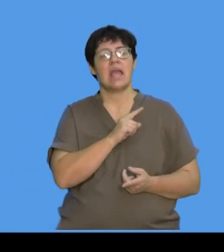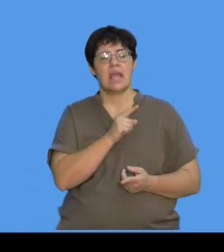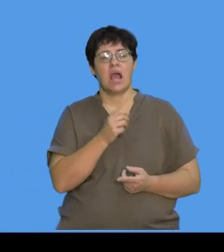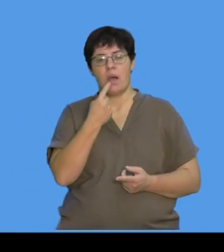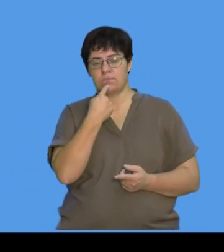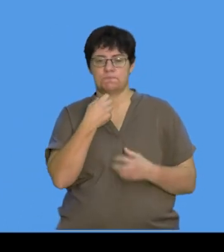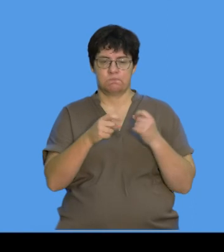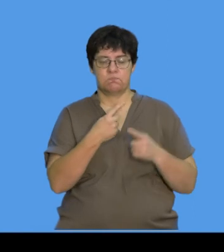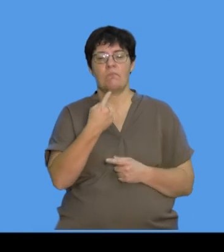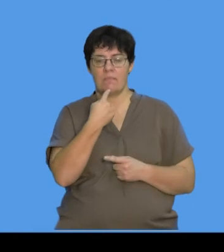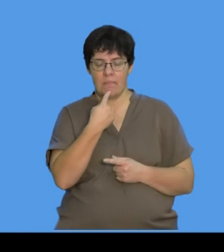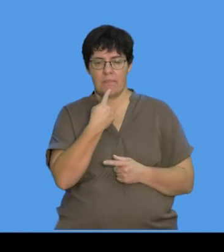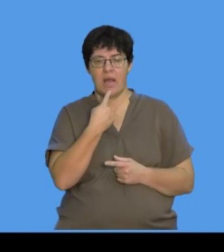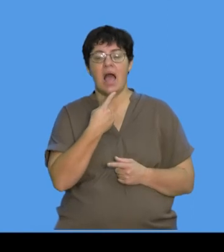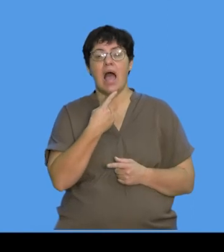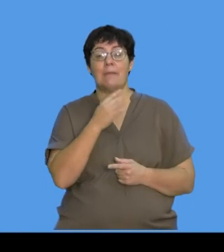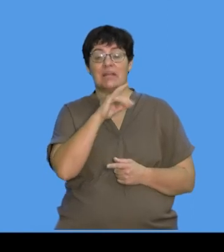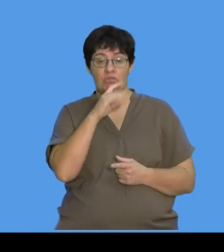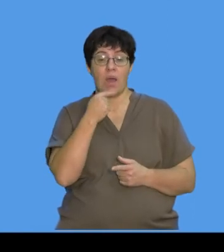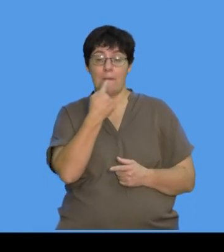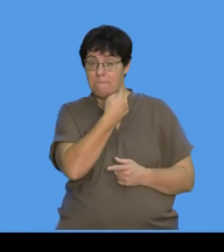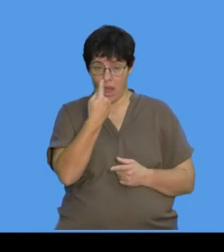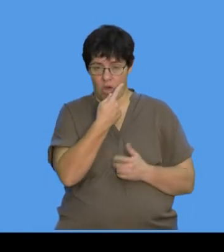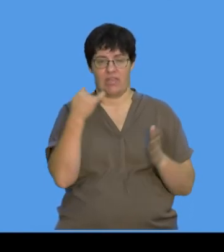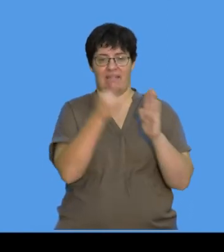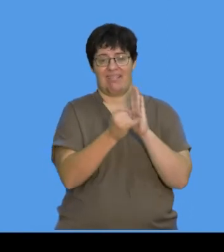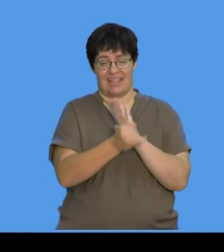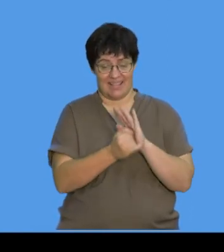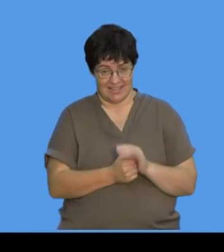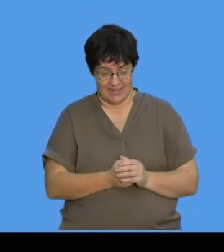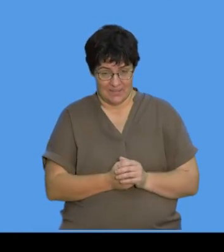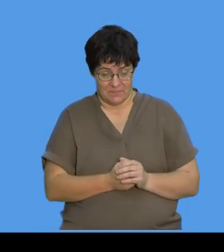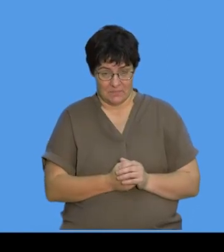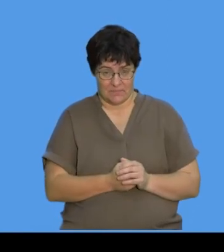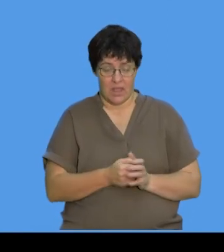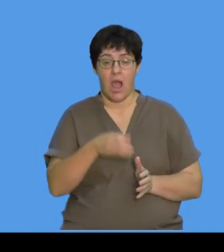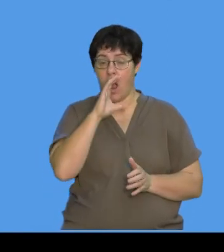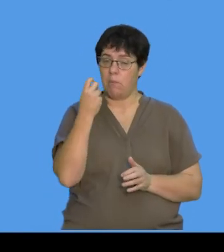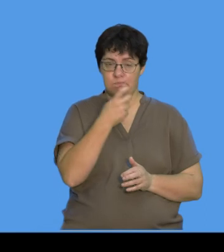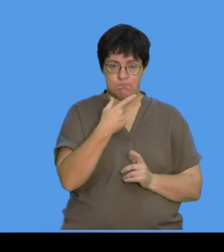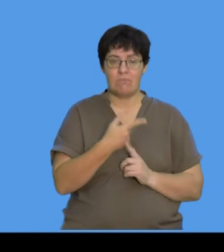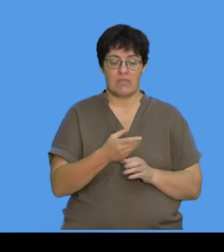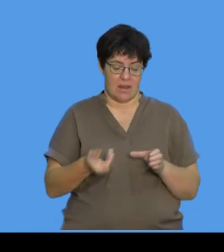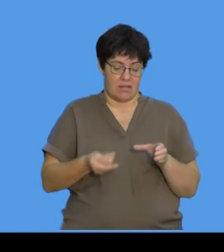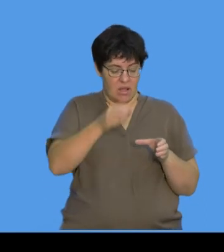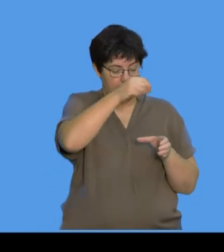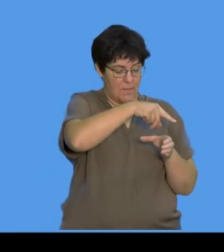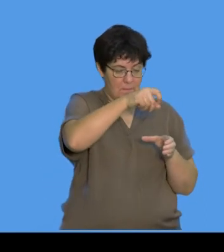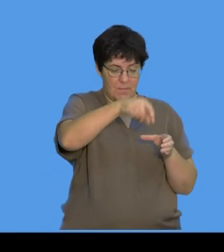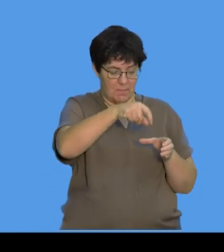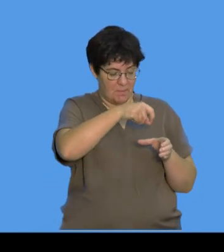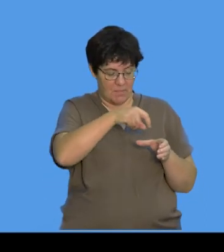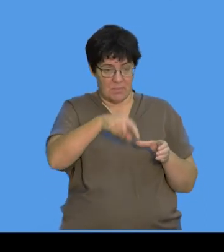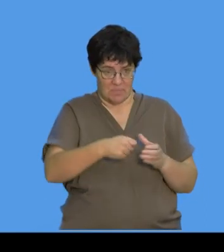kills bacteria in your mouth. Okay. And they were then placed on the agar plate. The drawing shows the